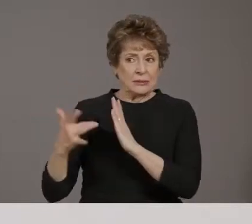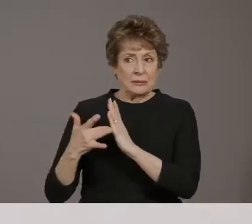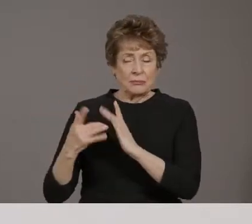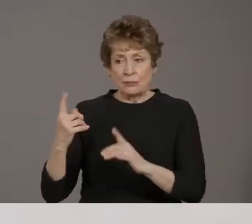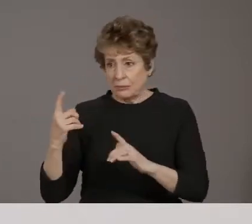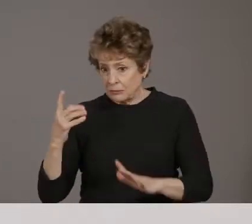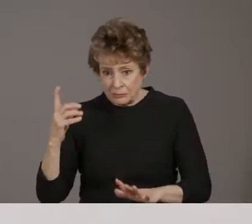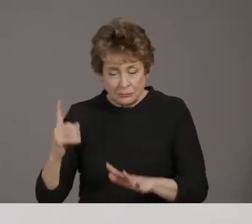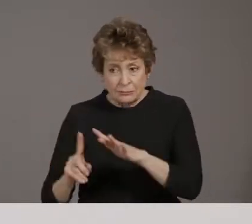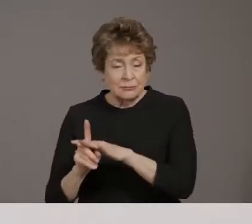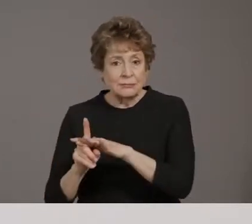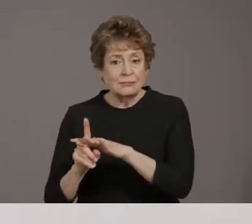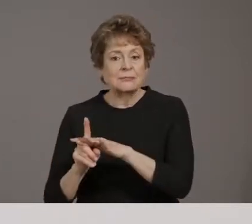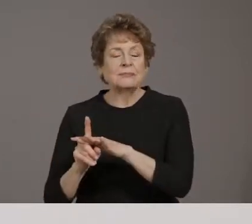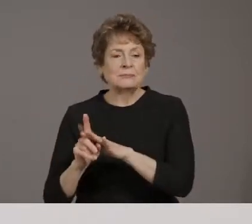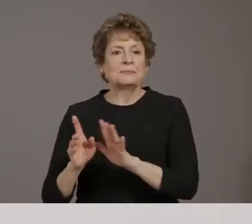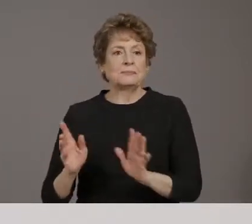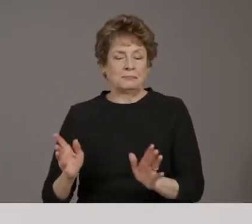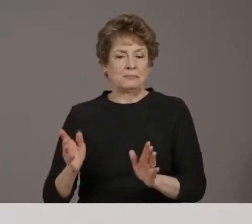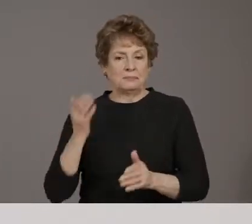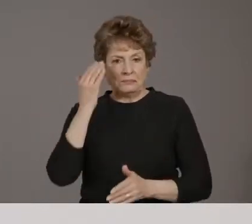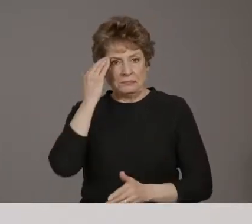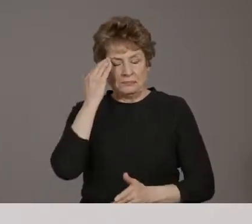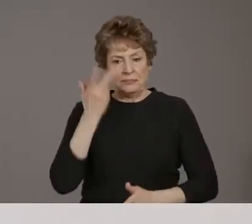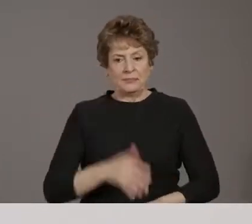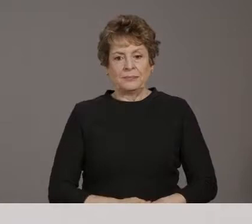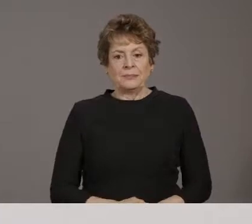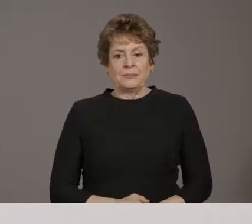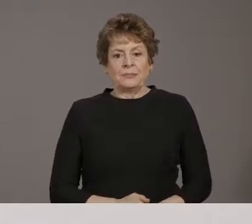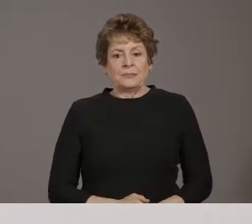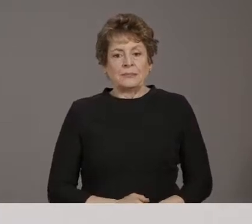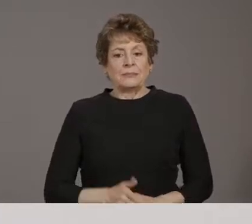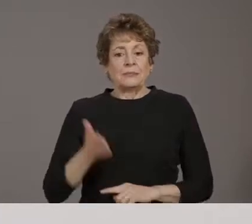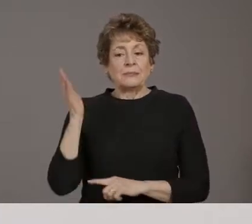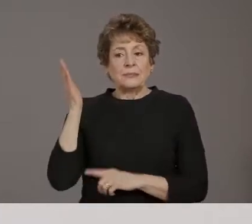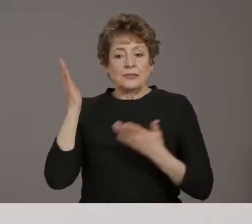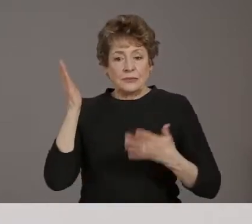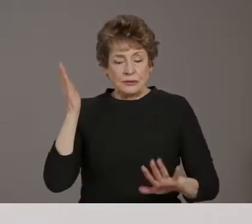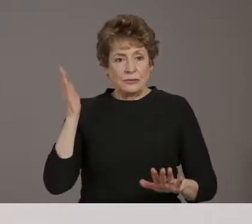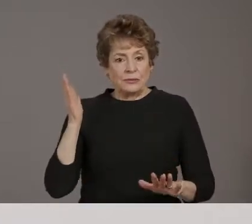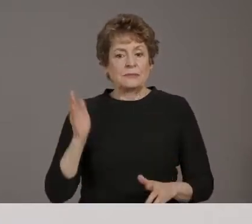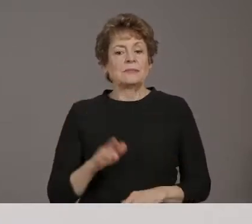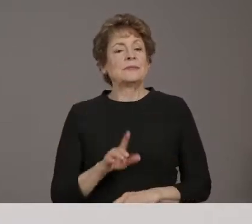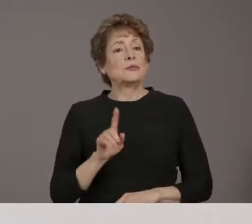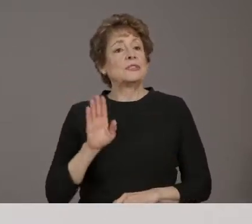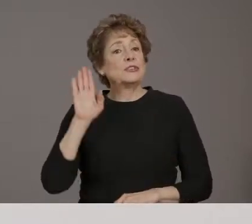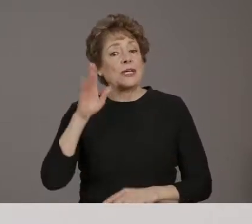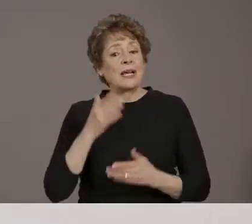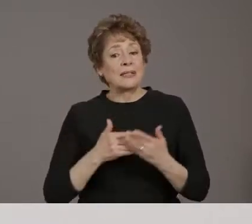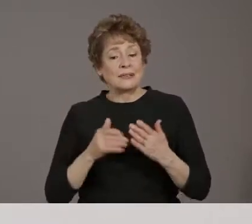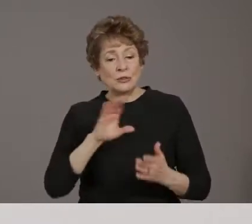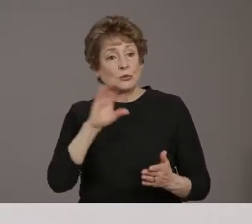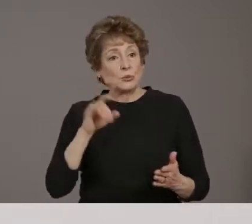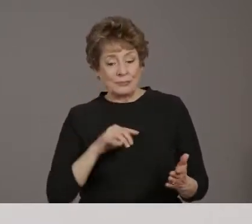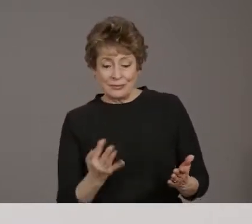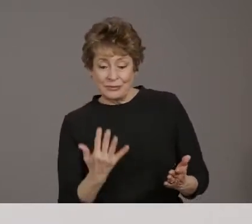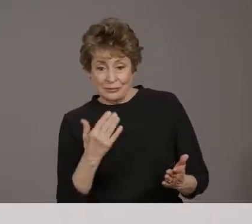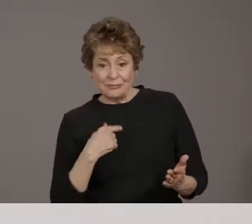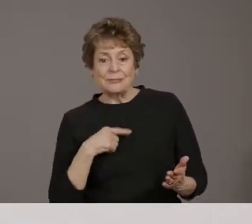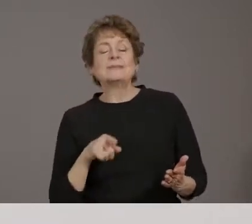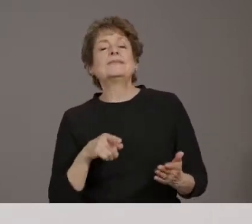with that, I will, oh, and also after the presentation, please raise your hand and Zoom if you'd like to ask a question. And with that, I'll turn it over to Dr. Christ.